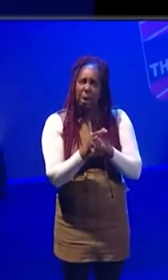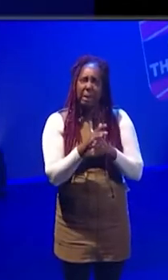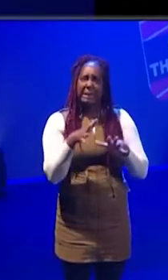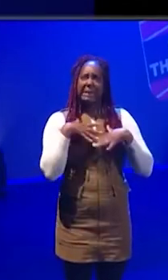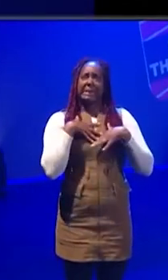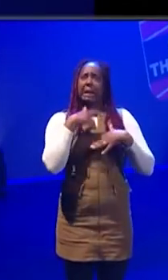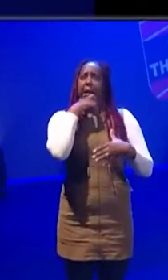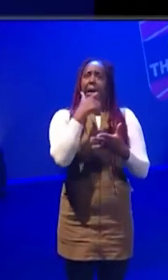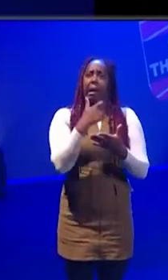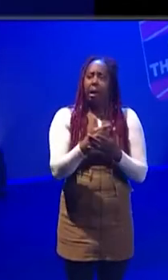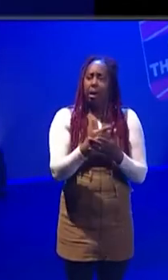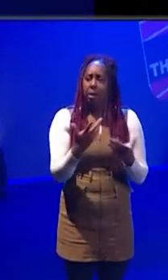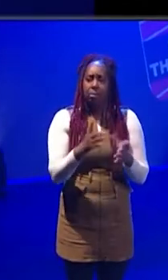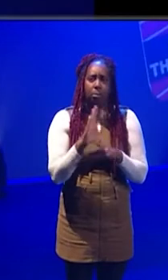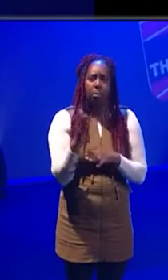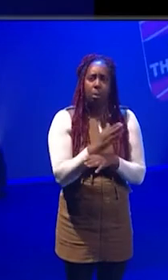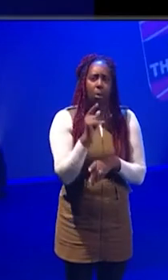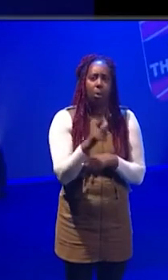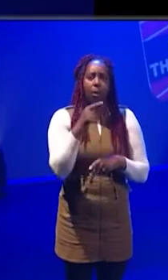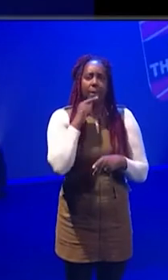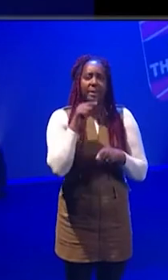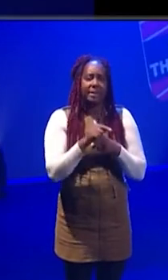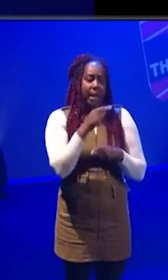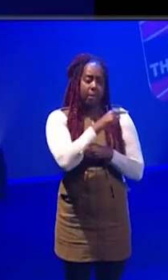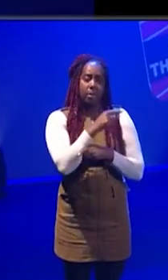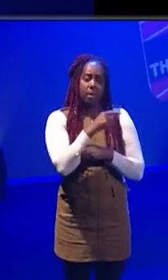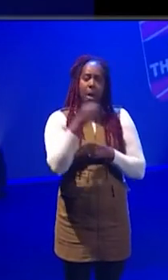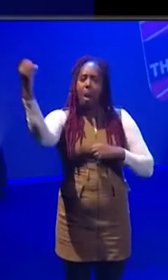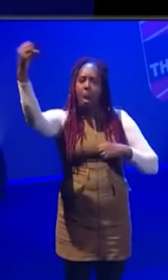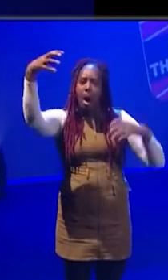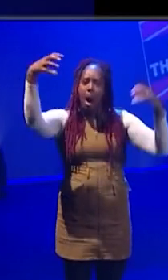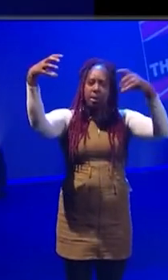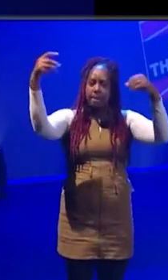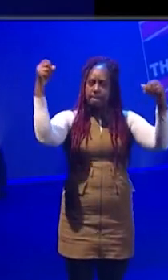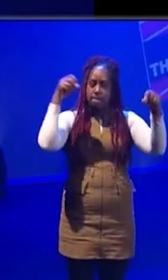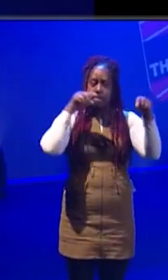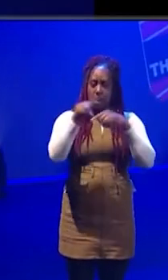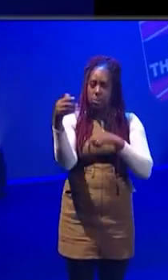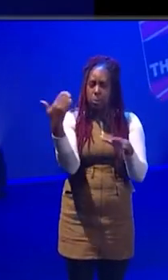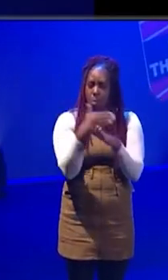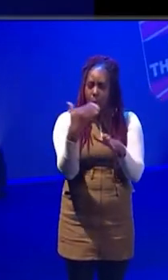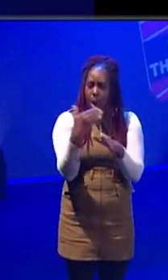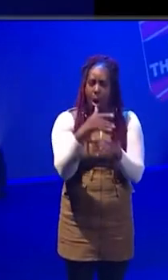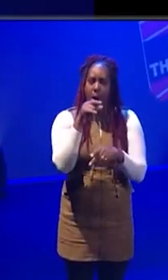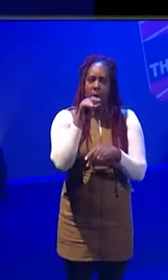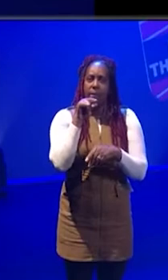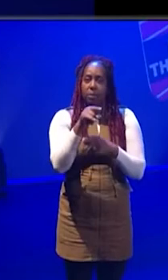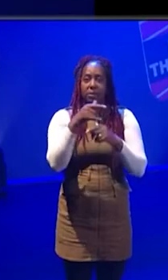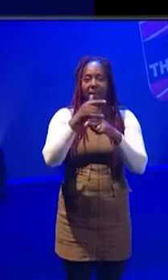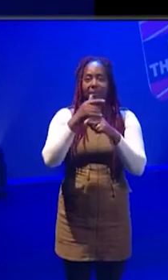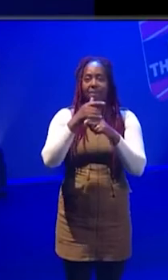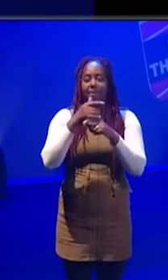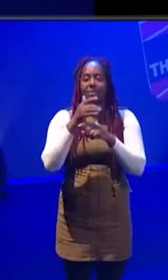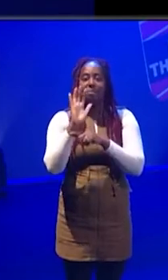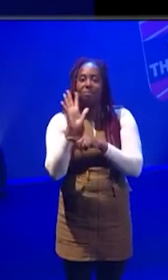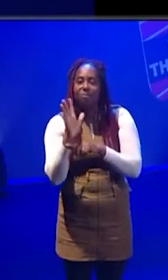And as a lighted designer, we did have a lot of our work going either out as a film or